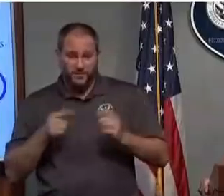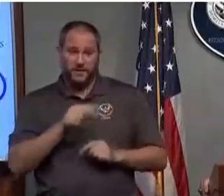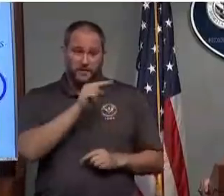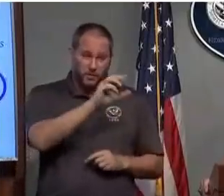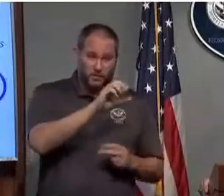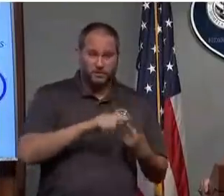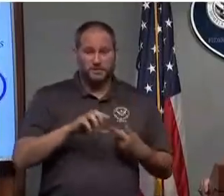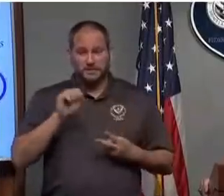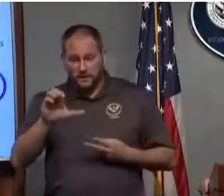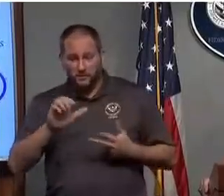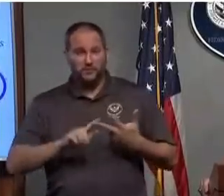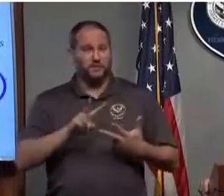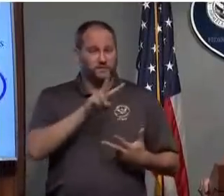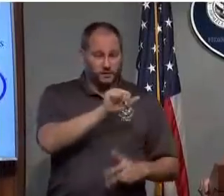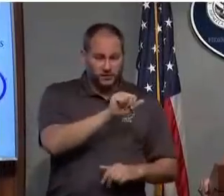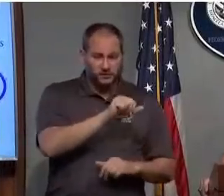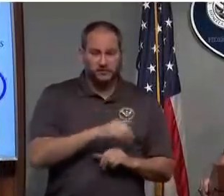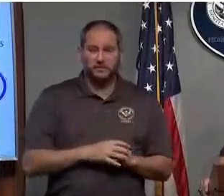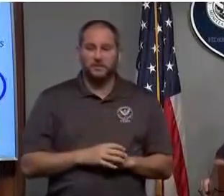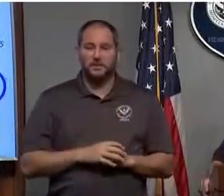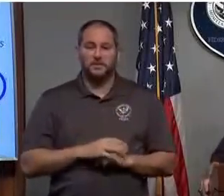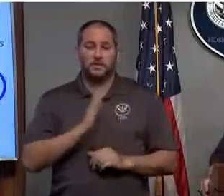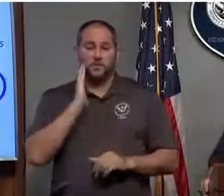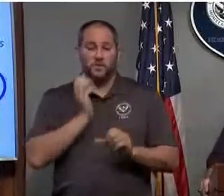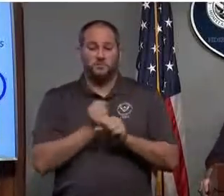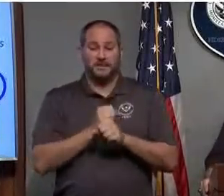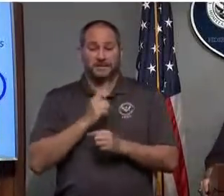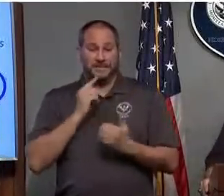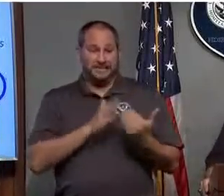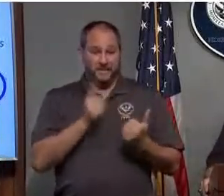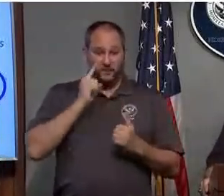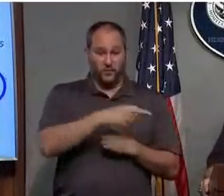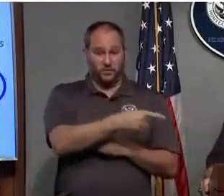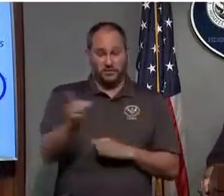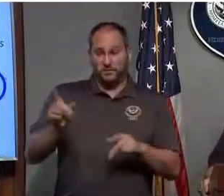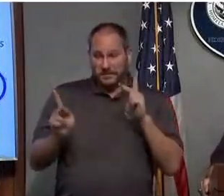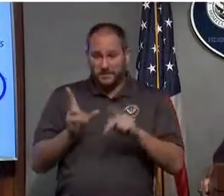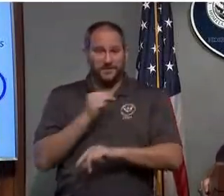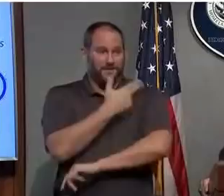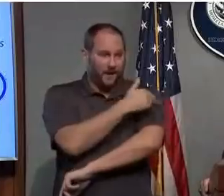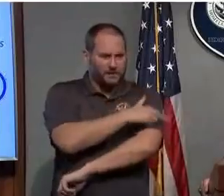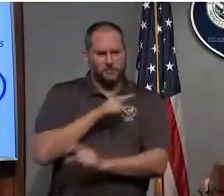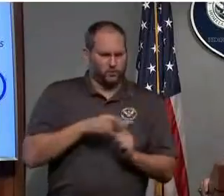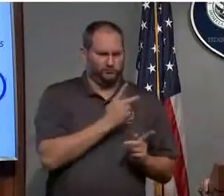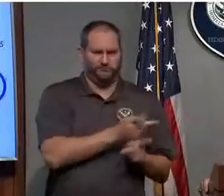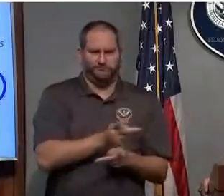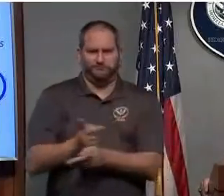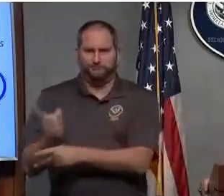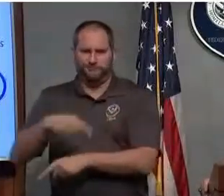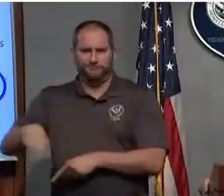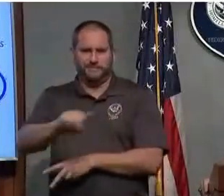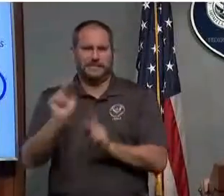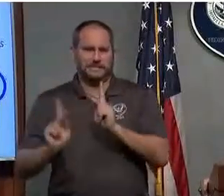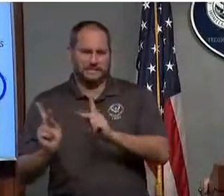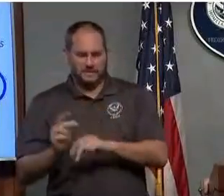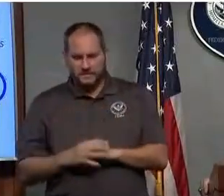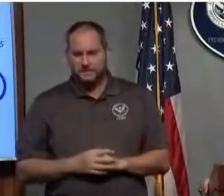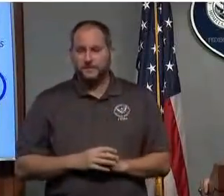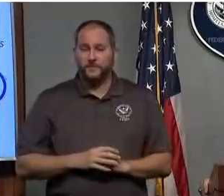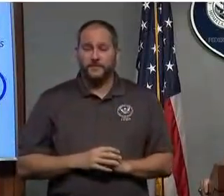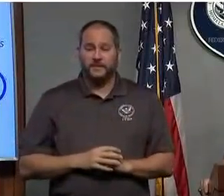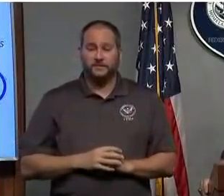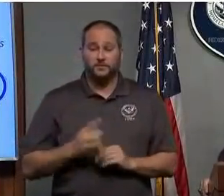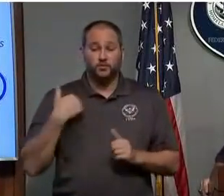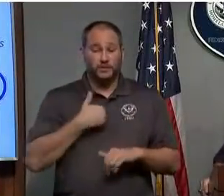will ease the ability for individuals as well as hospitals to take care of folks affected by this storm. We've deployed more than 500